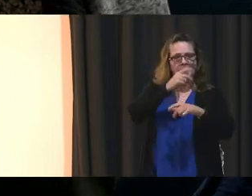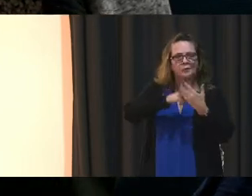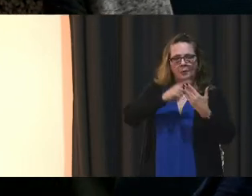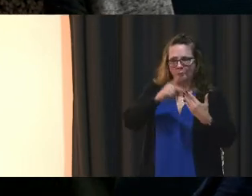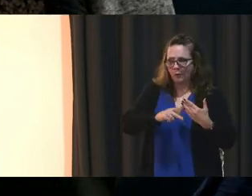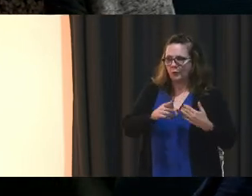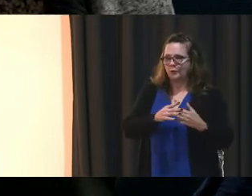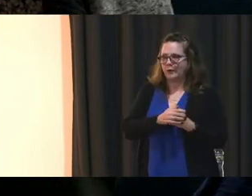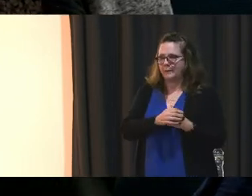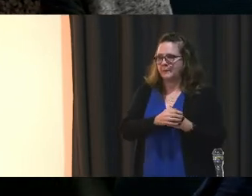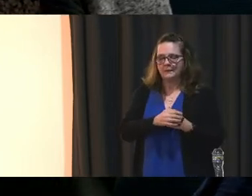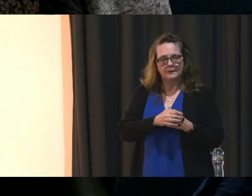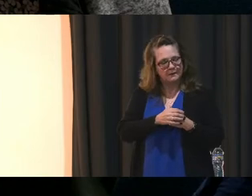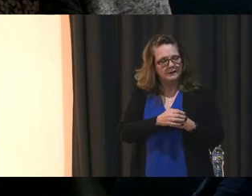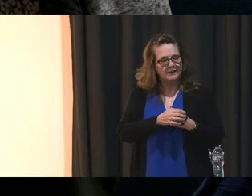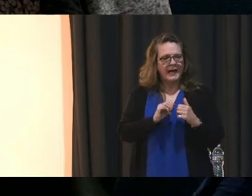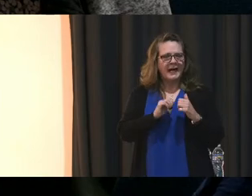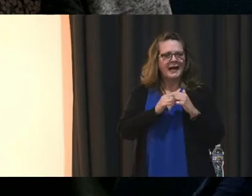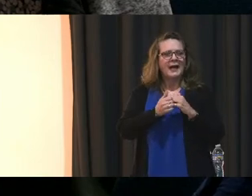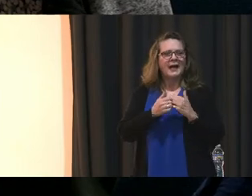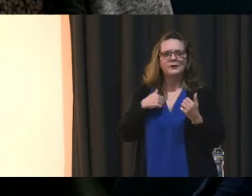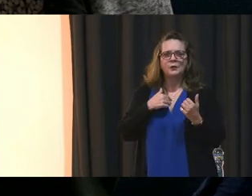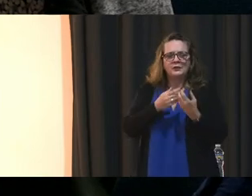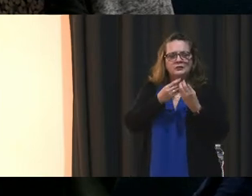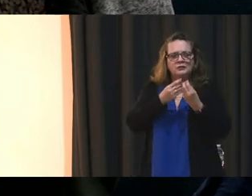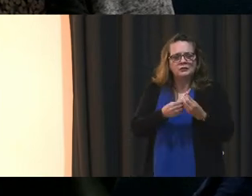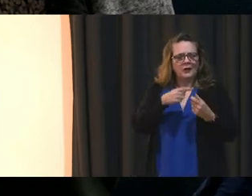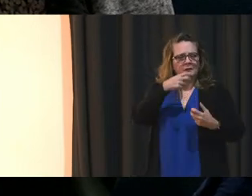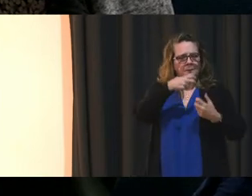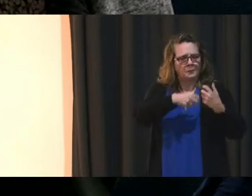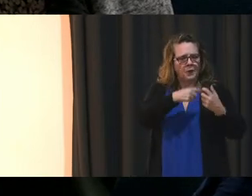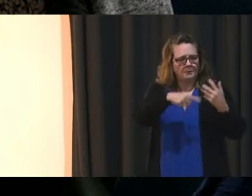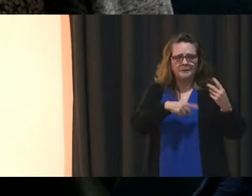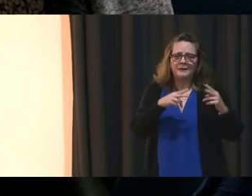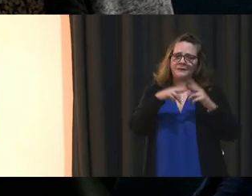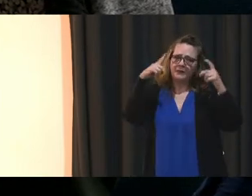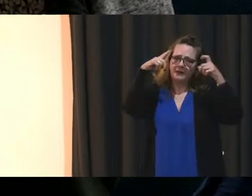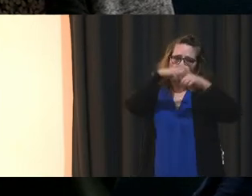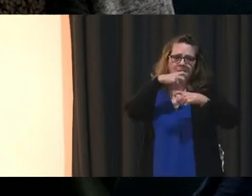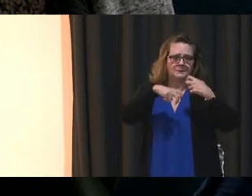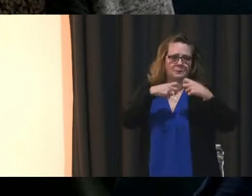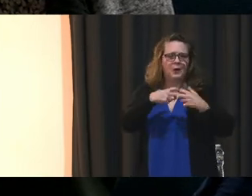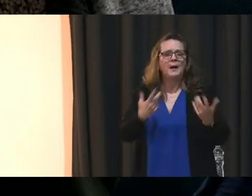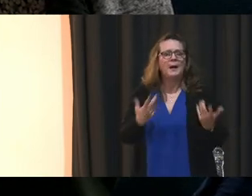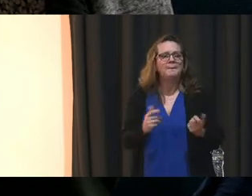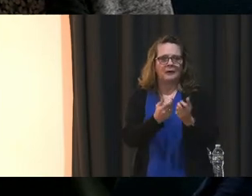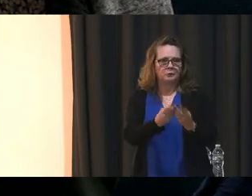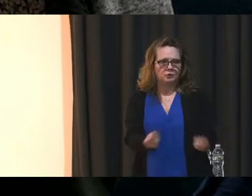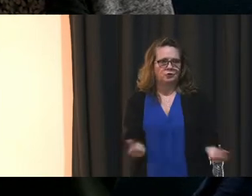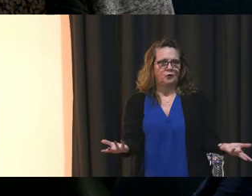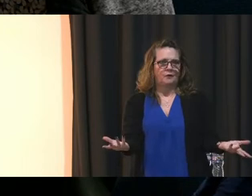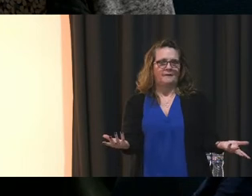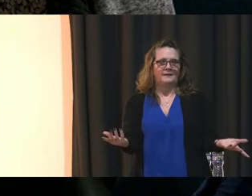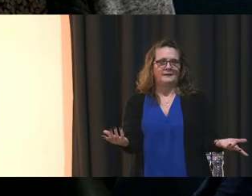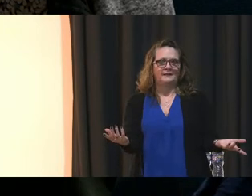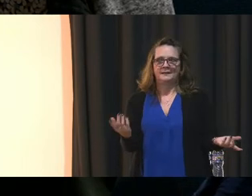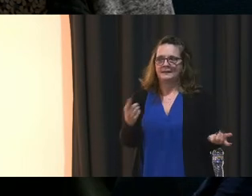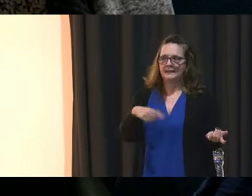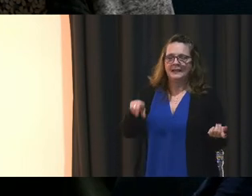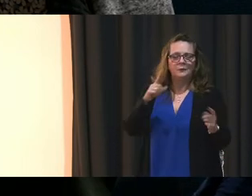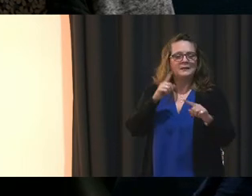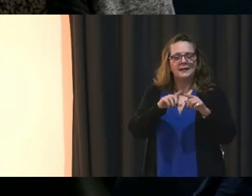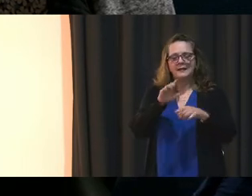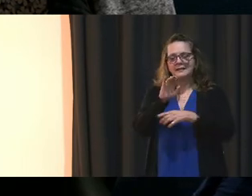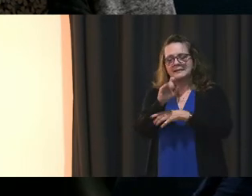robotics program proper. How can we solve all these big complex problems, complex solutions? Can't even get on board with a simple solution